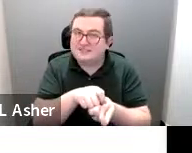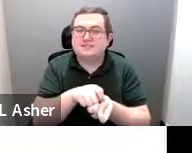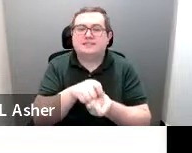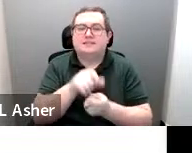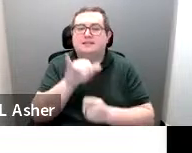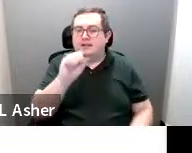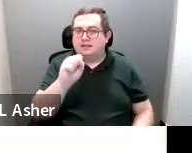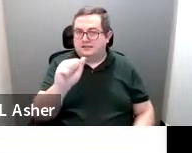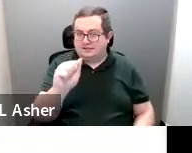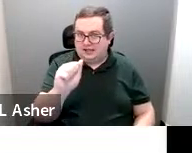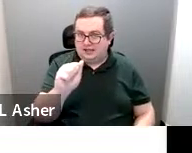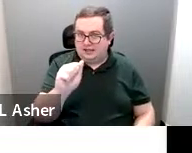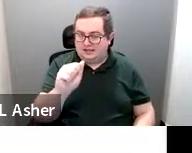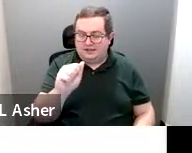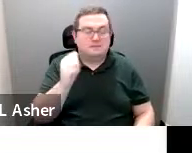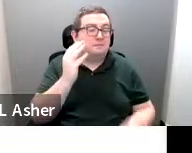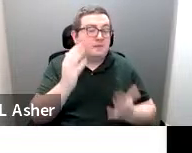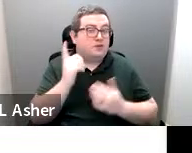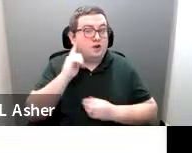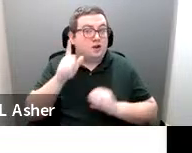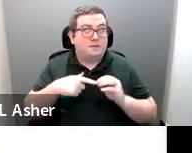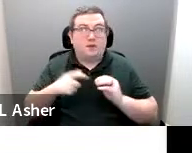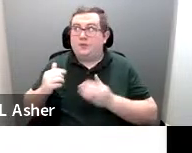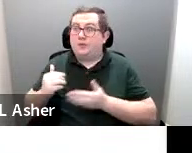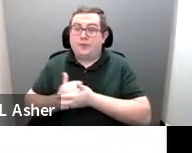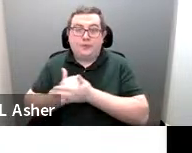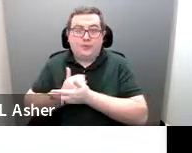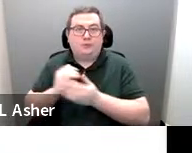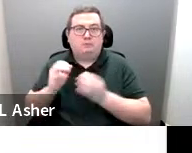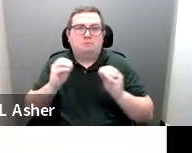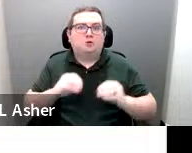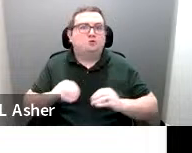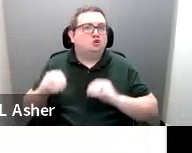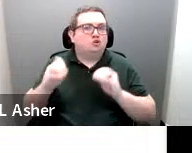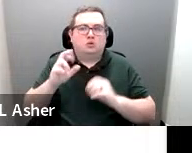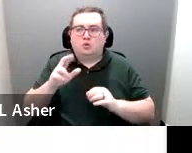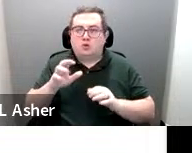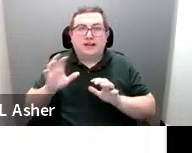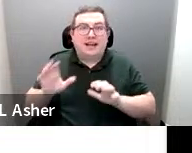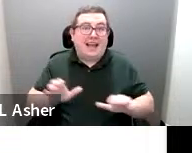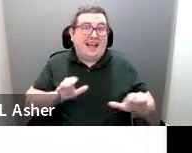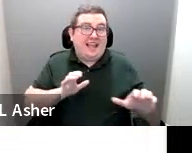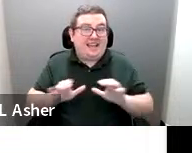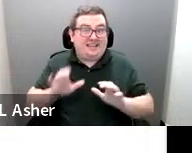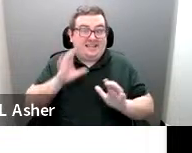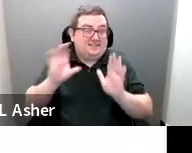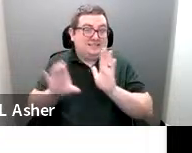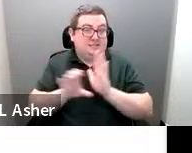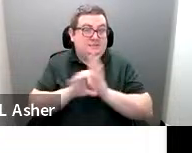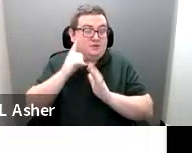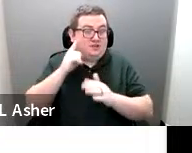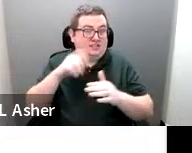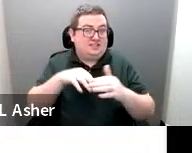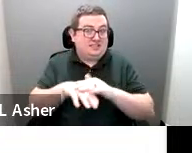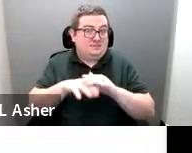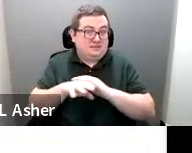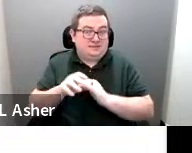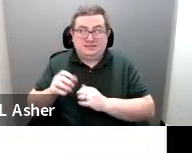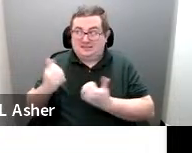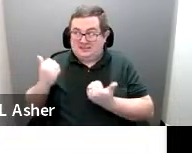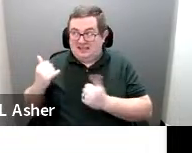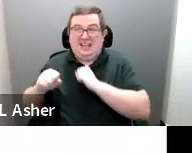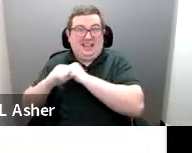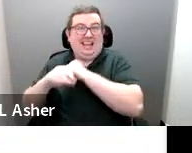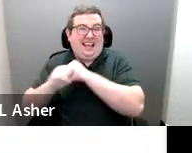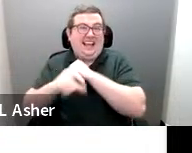ISA. You might have heard about this new motion or active symbol of accessibility that is being promoted.